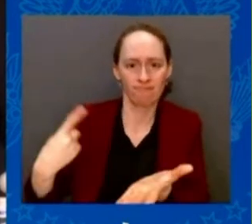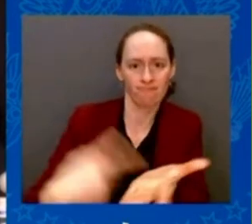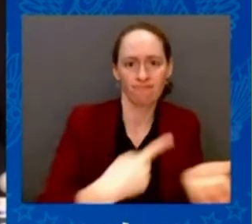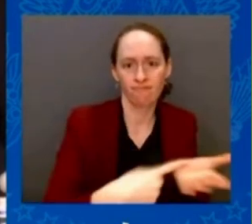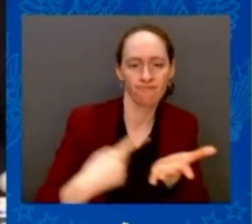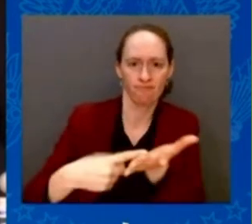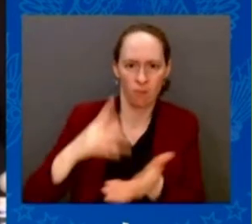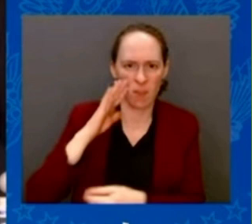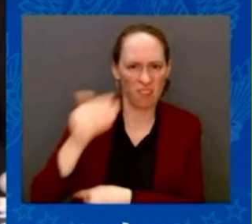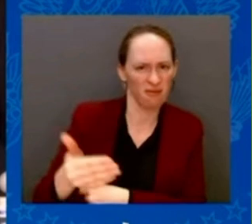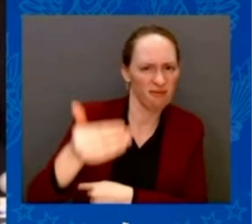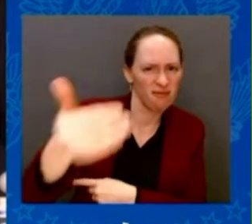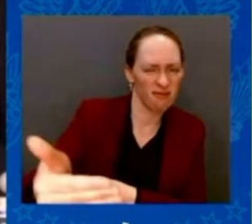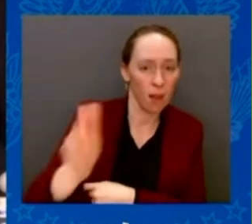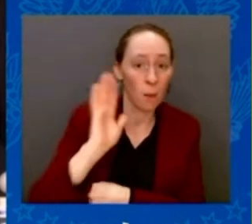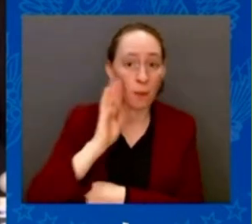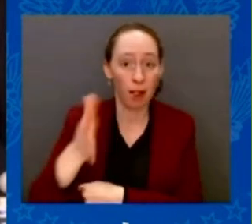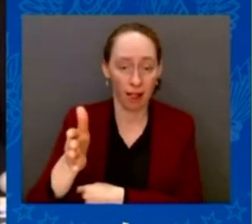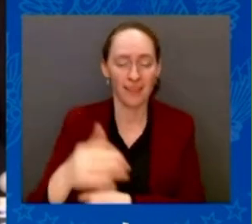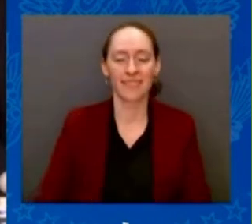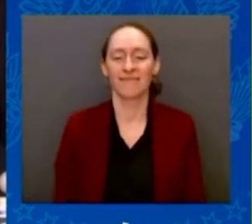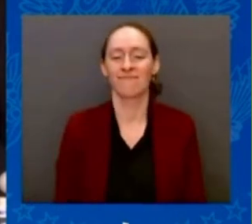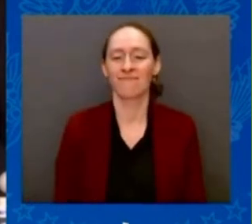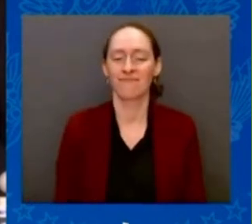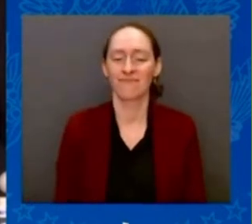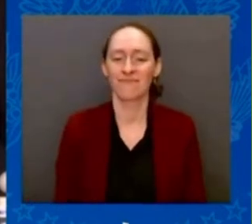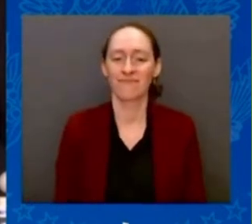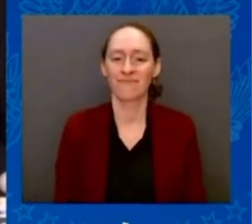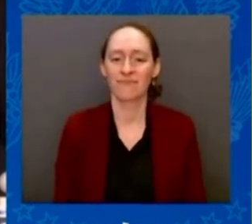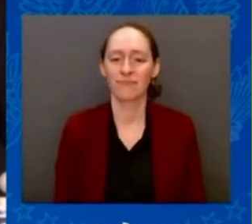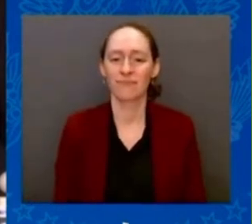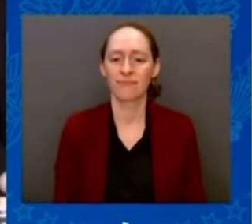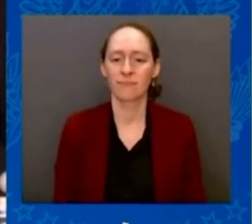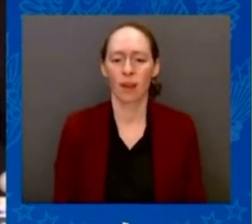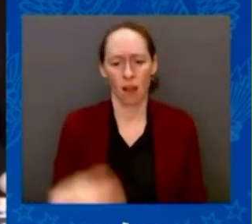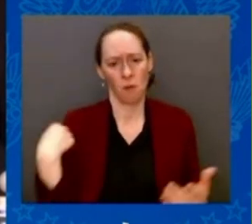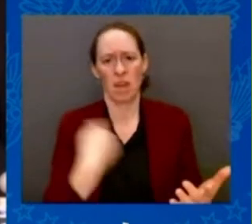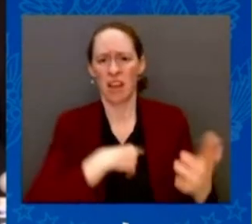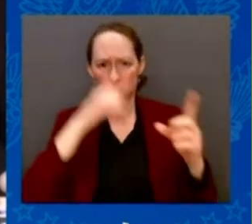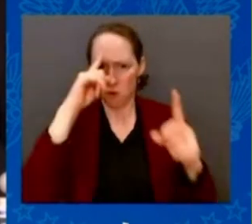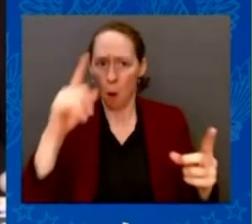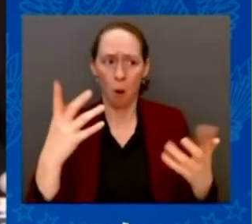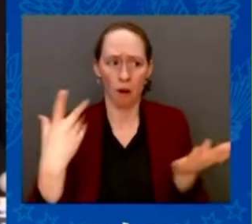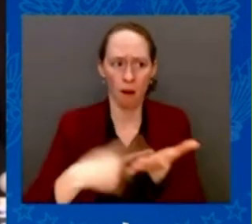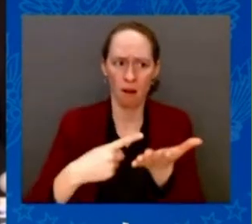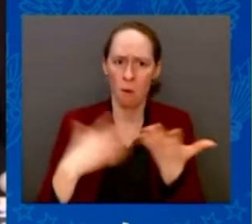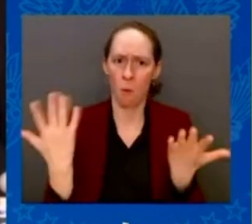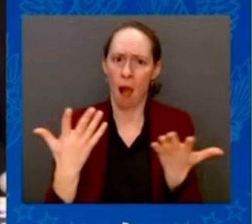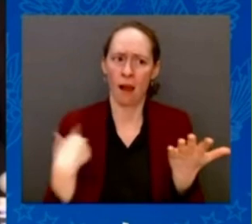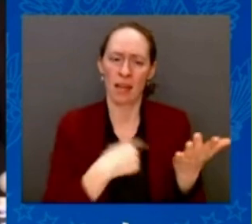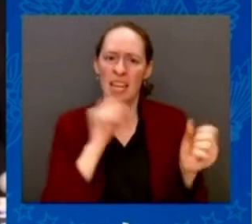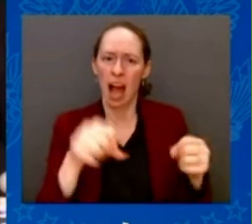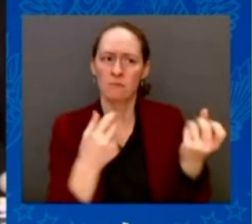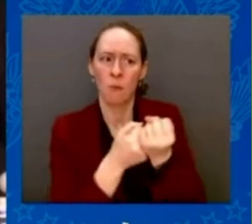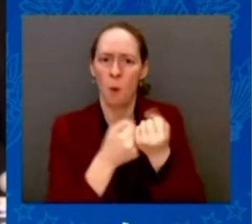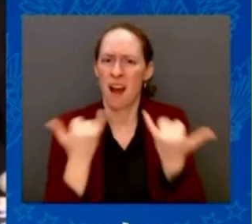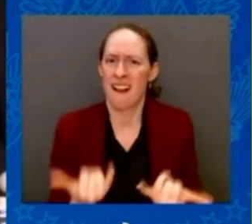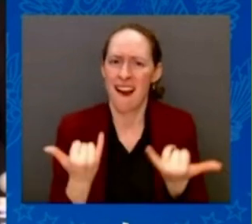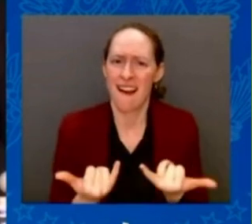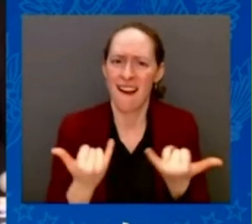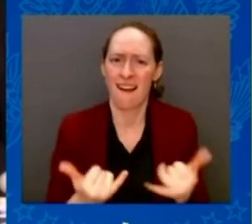Thank you now, and I give the floor to the President of Romania, Mr. Klaus